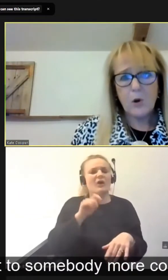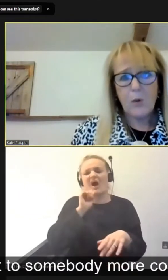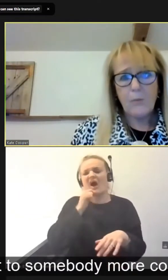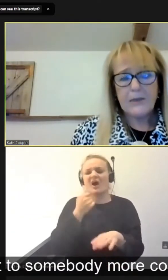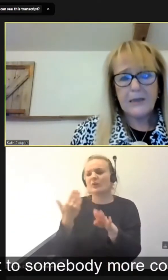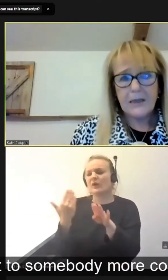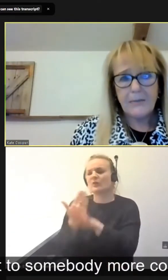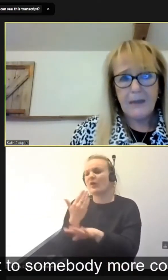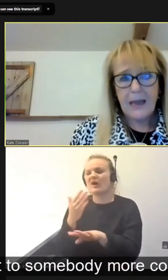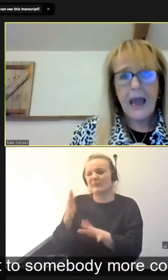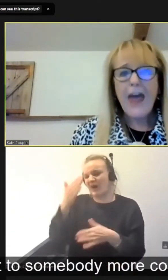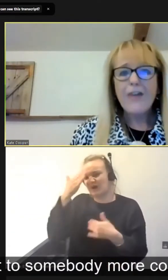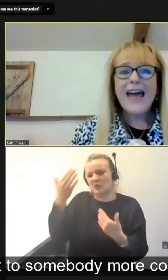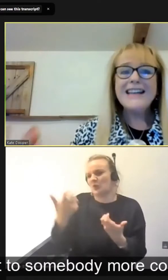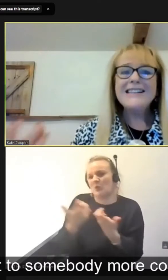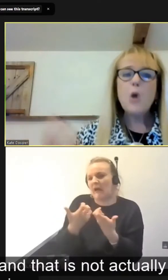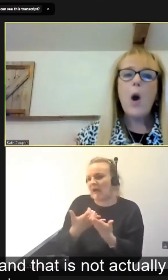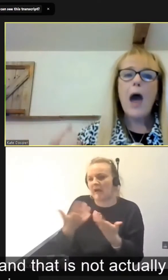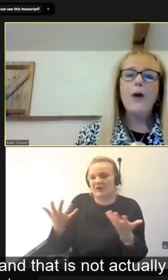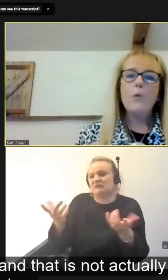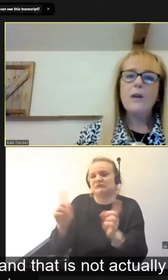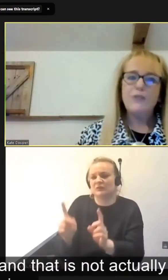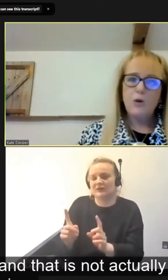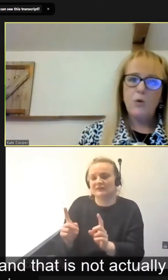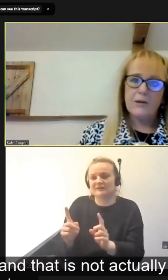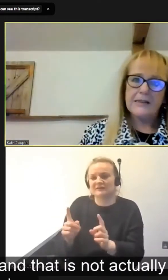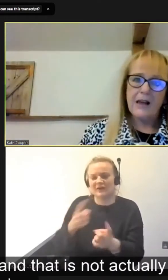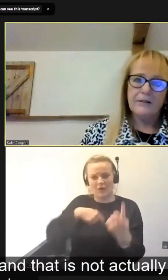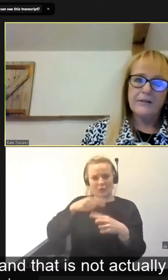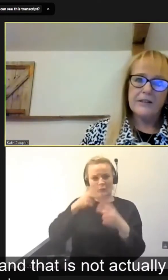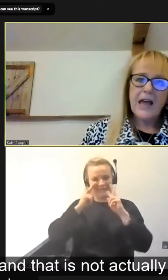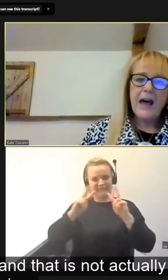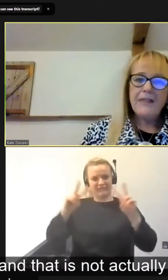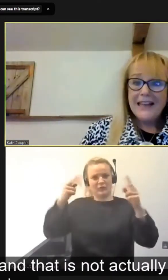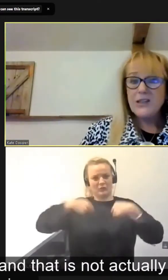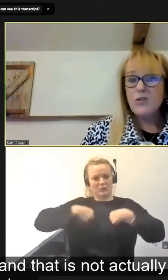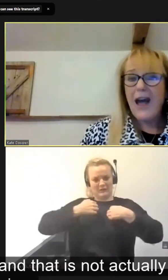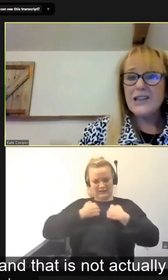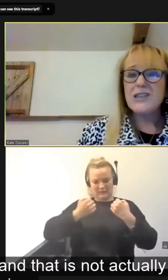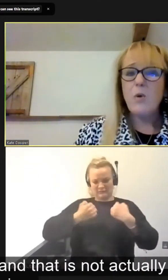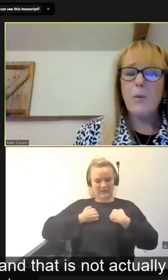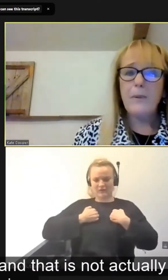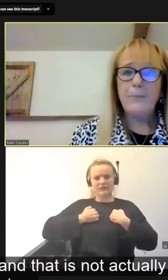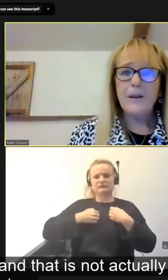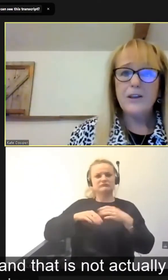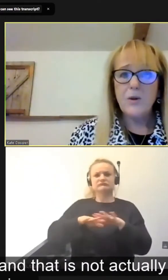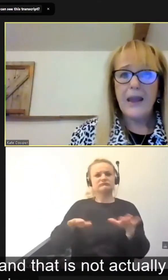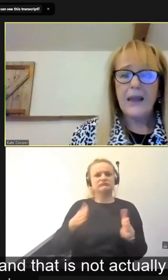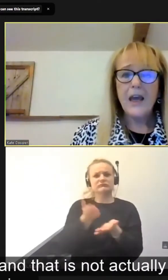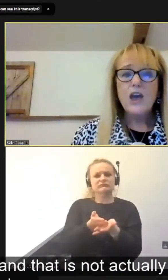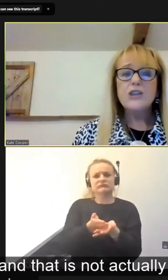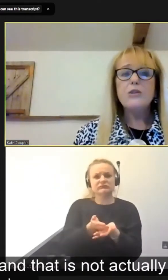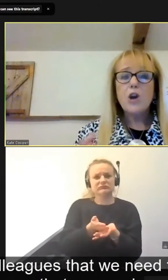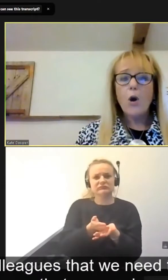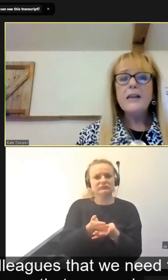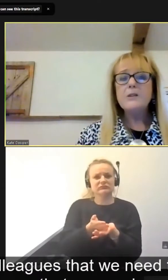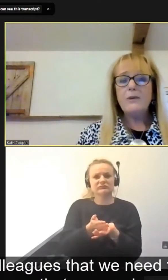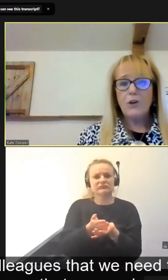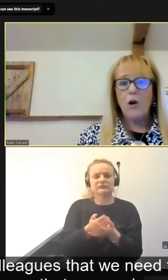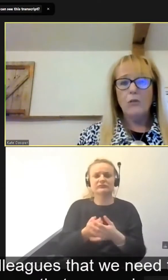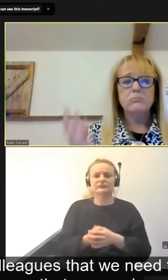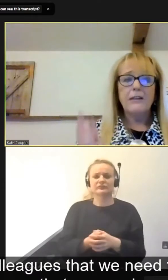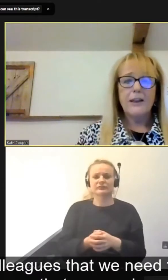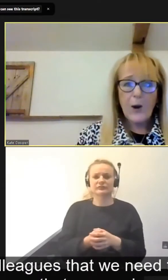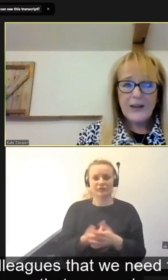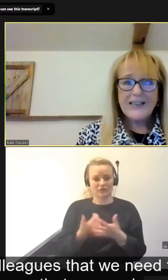somebody more competent than me. That is not how we view ourselves. And that is not actually what people are doing. So the colleagues